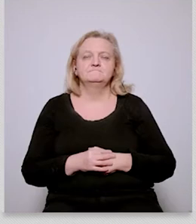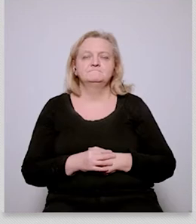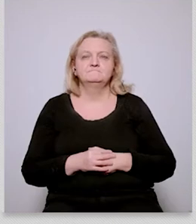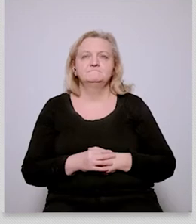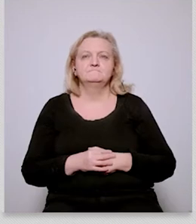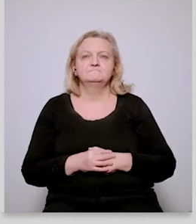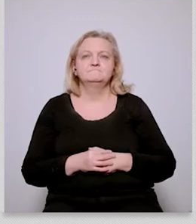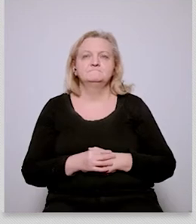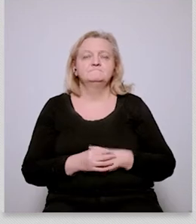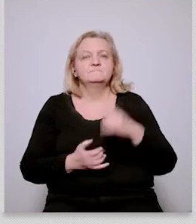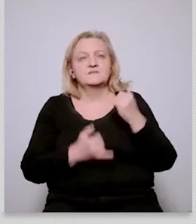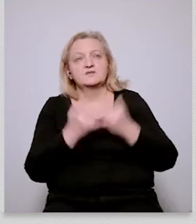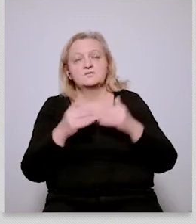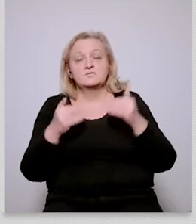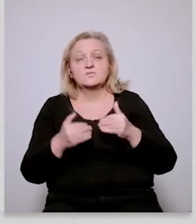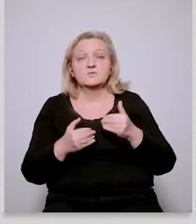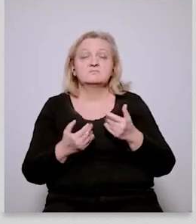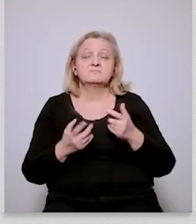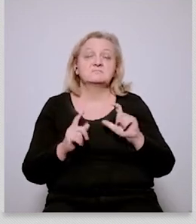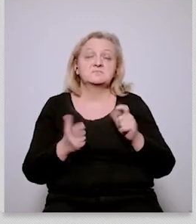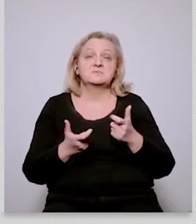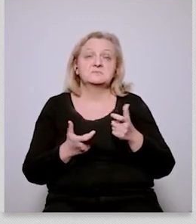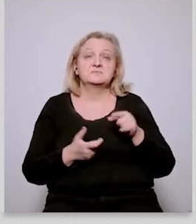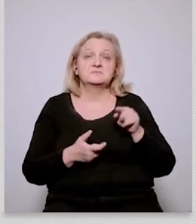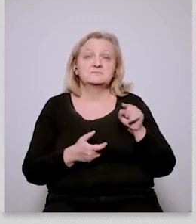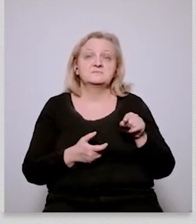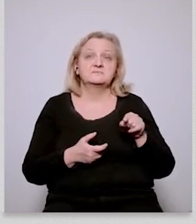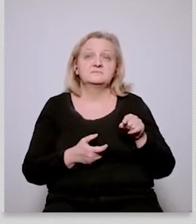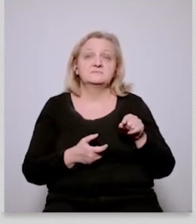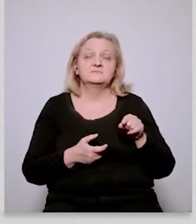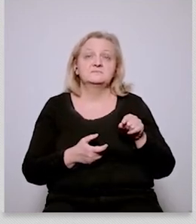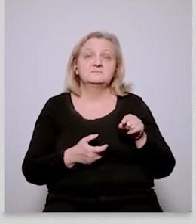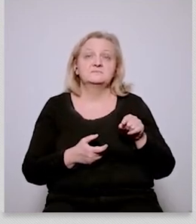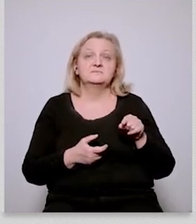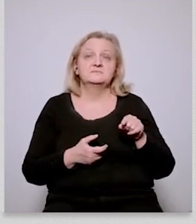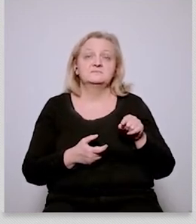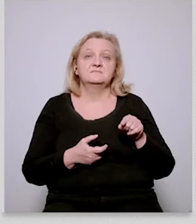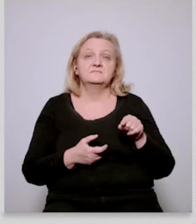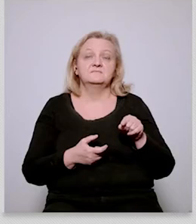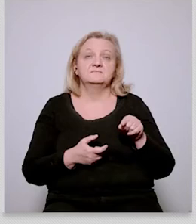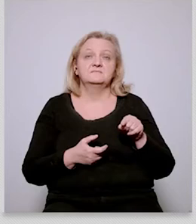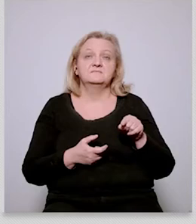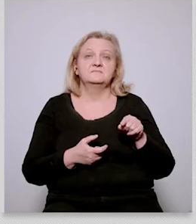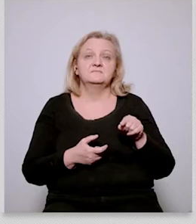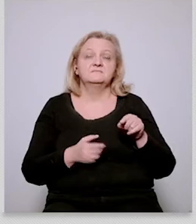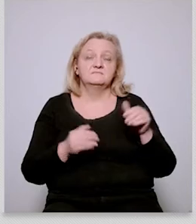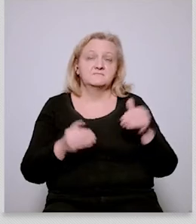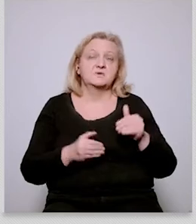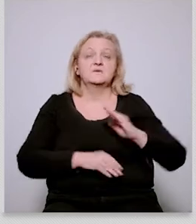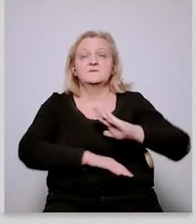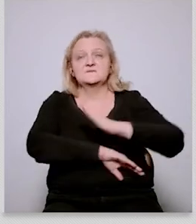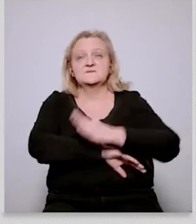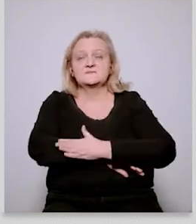there is going to be a principled support for for nuclear and of course i mean this also translates uh to a support